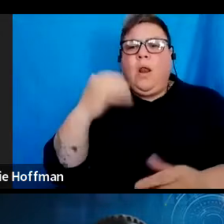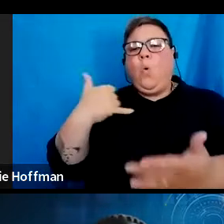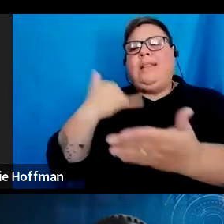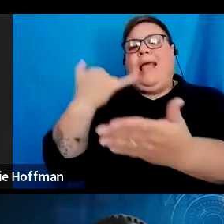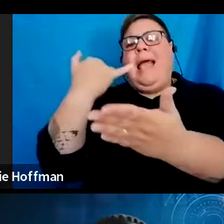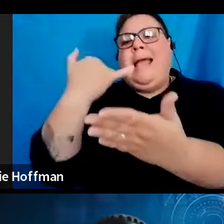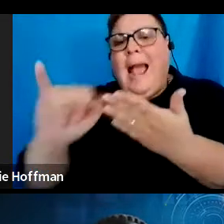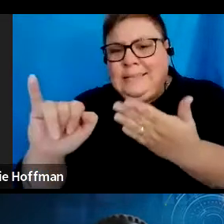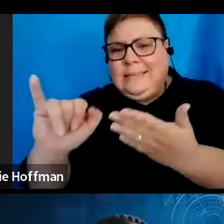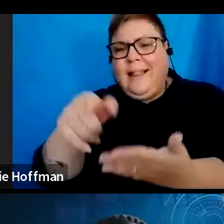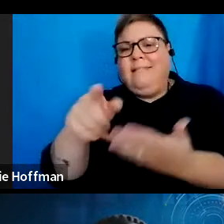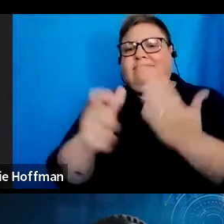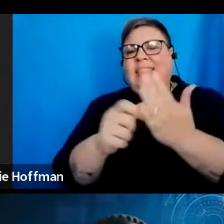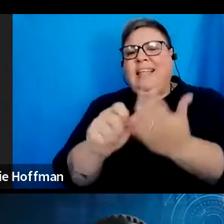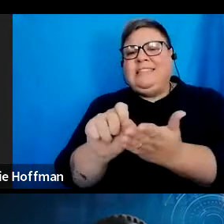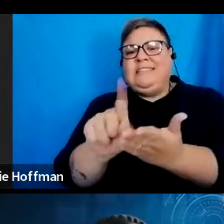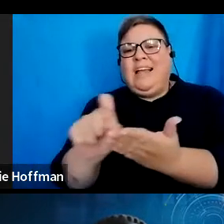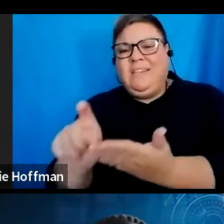directive on e-filing?